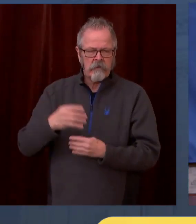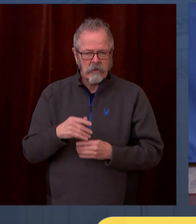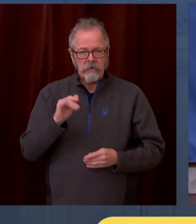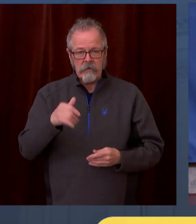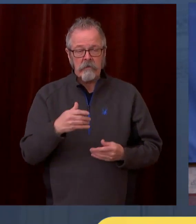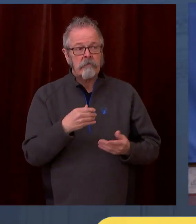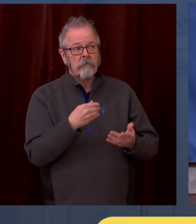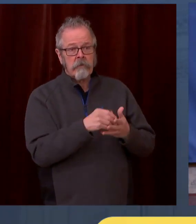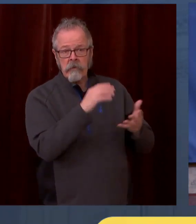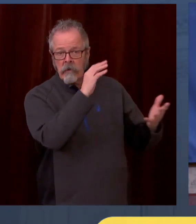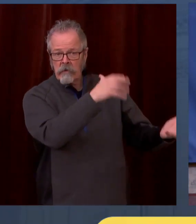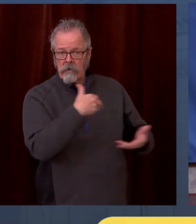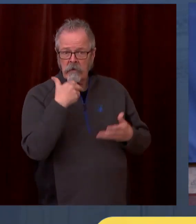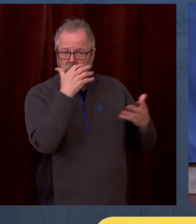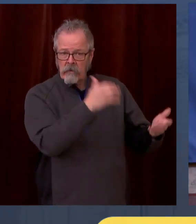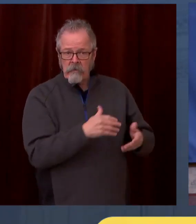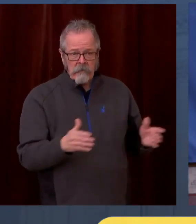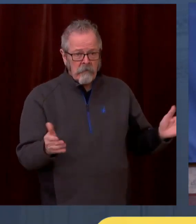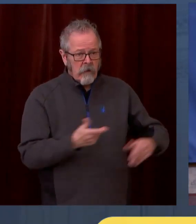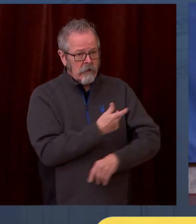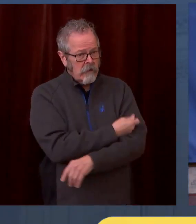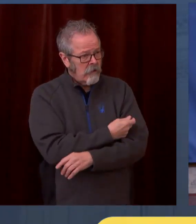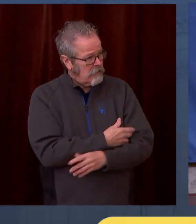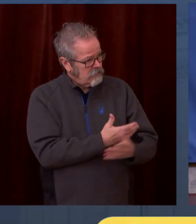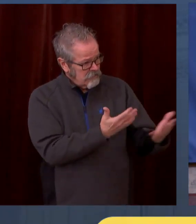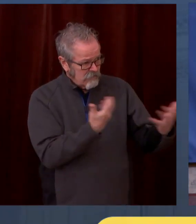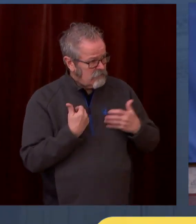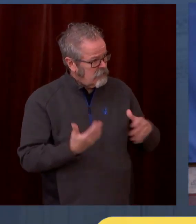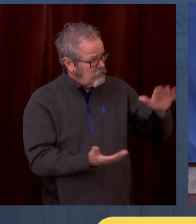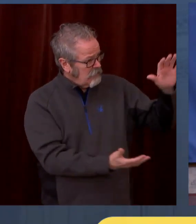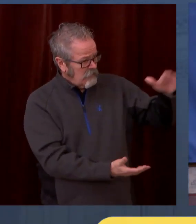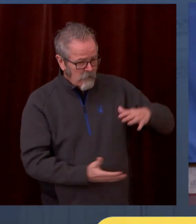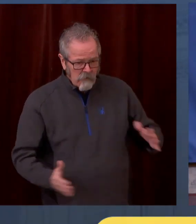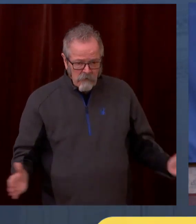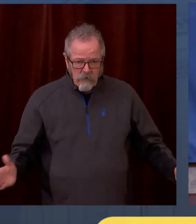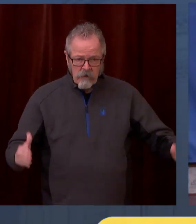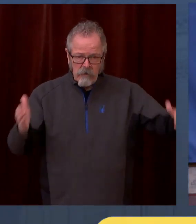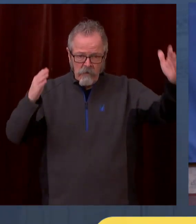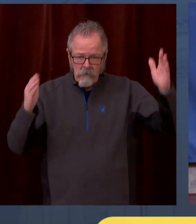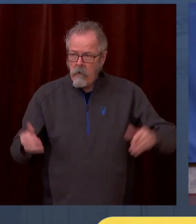strategy as time goes on. But we should be very pleased right now.